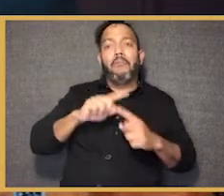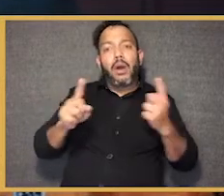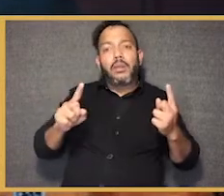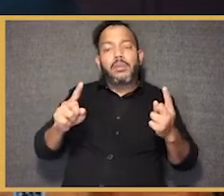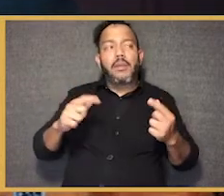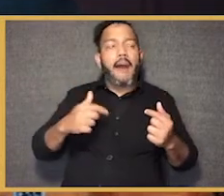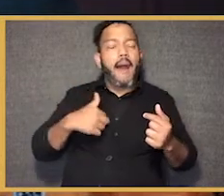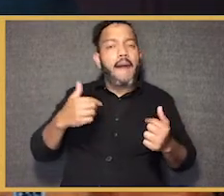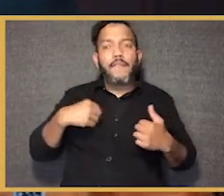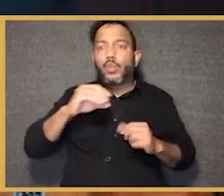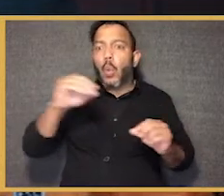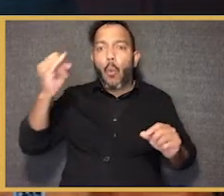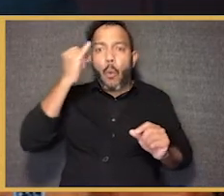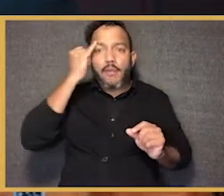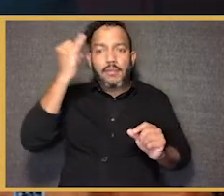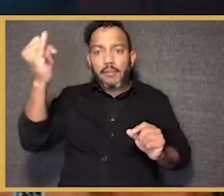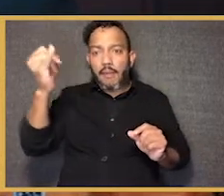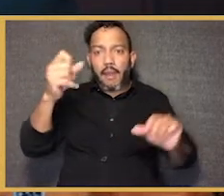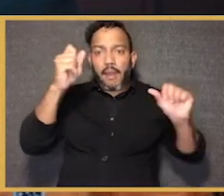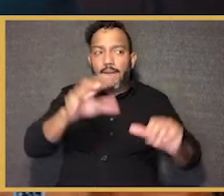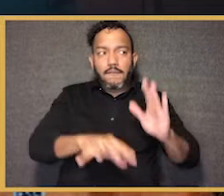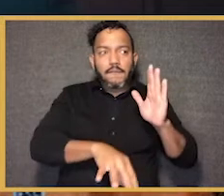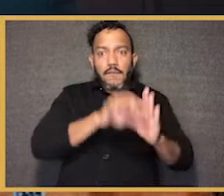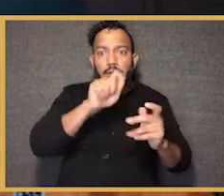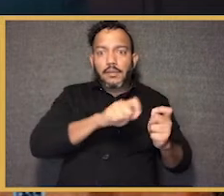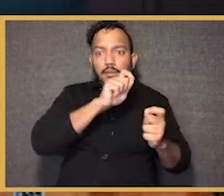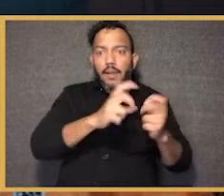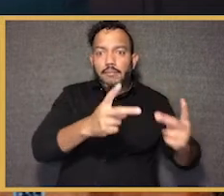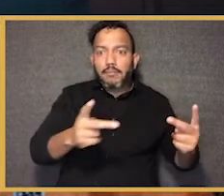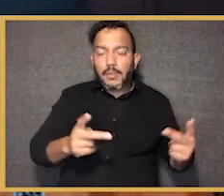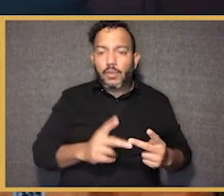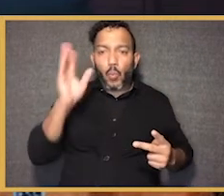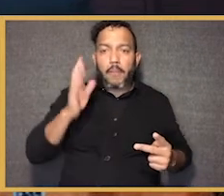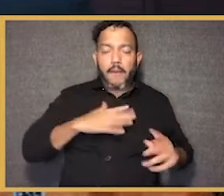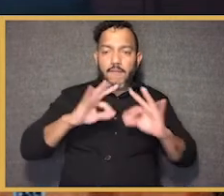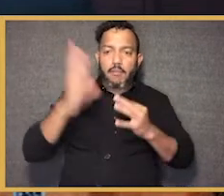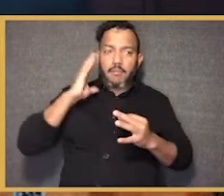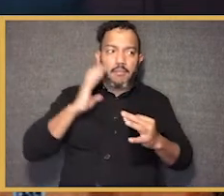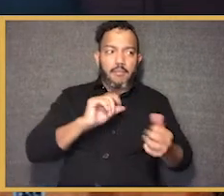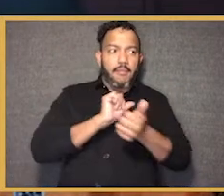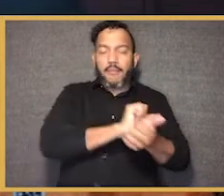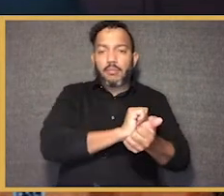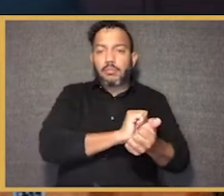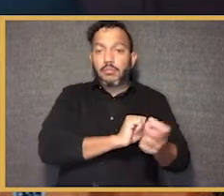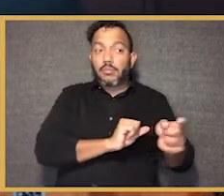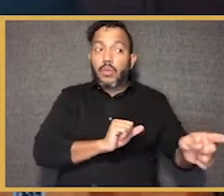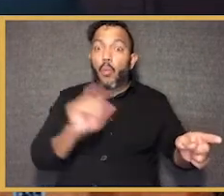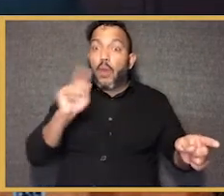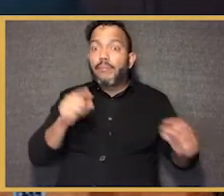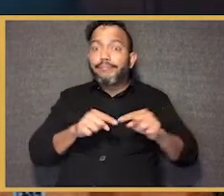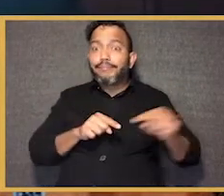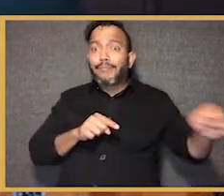but had no idea that we were going to be able to locate that exact place. It's about 25